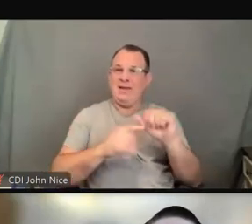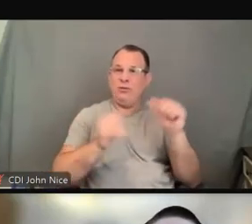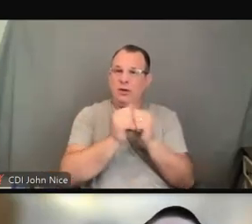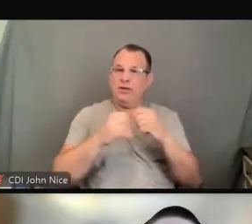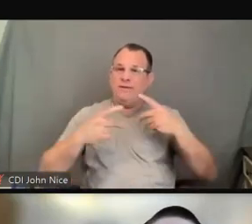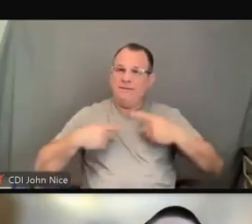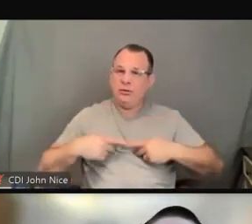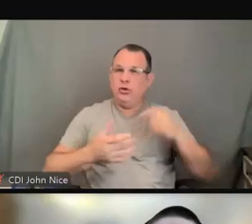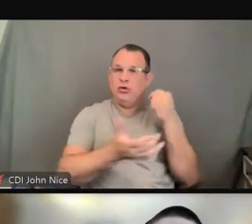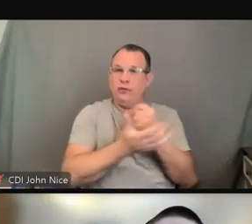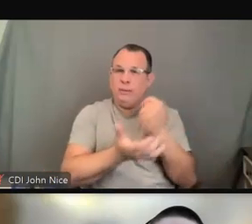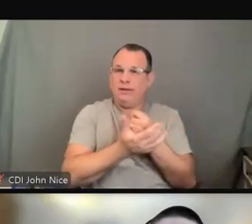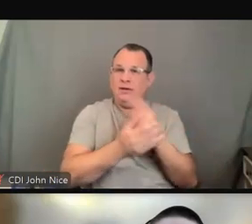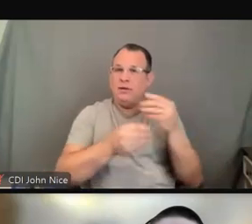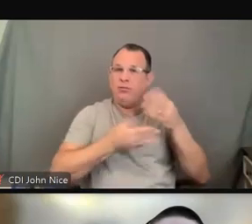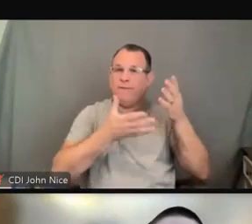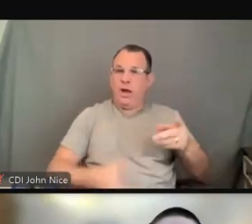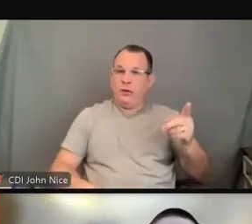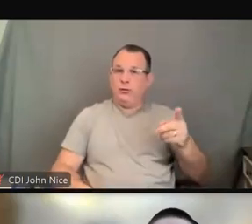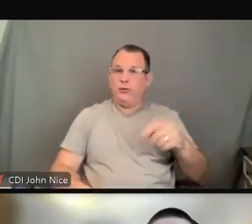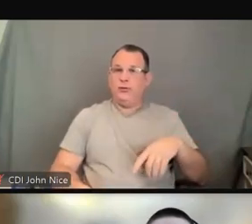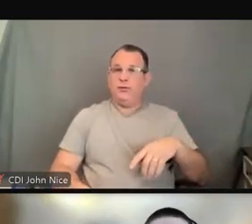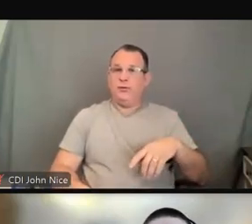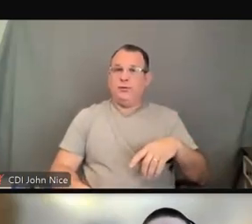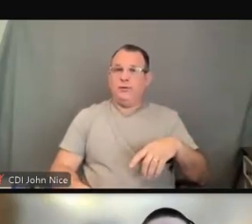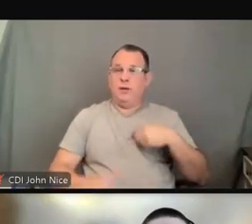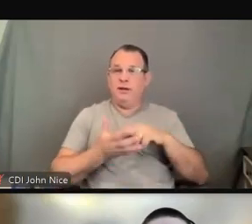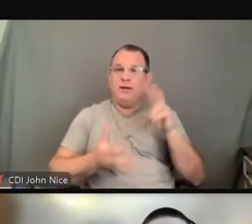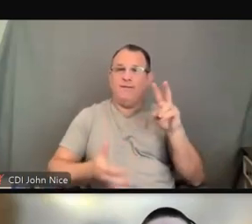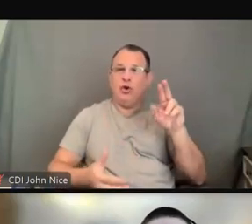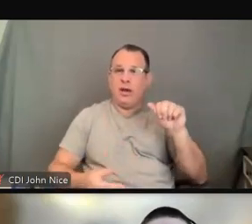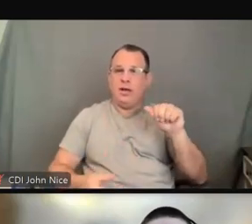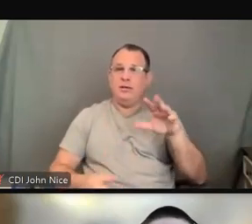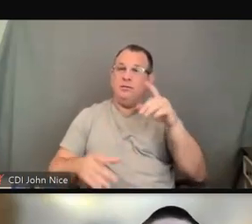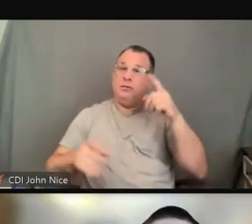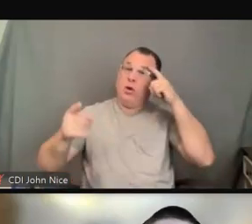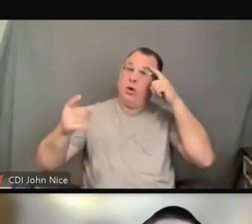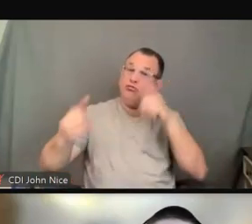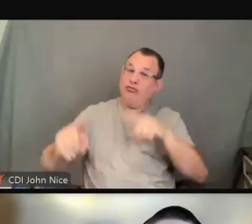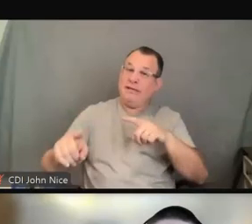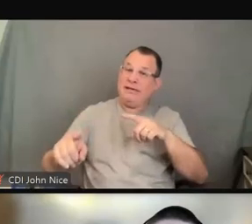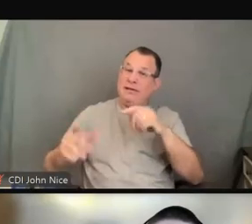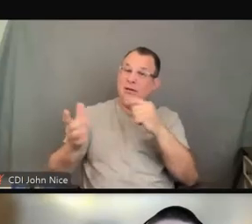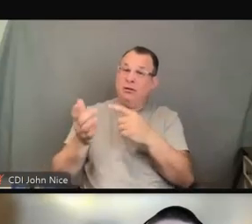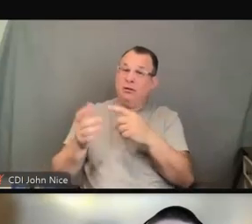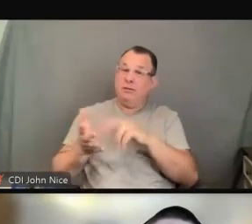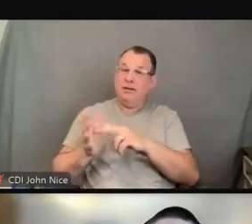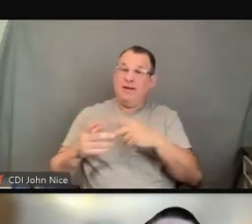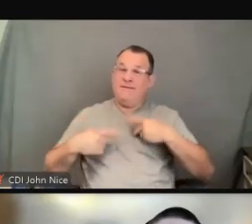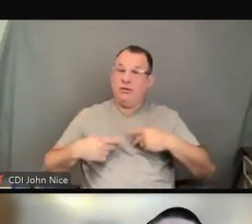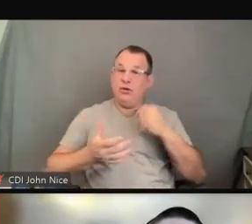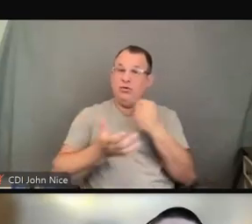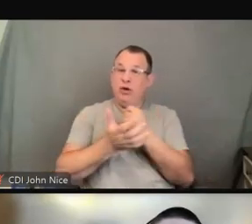And as part of that agreement, the physical therapy office was to provide